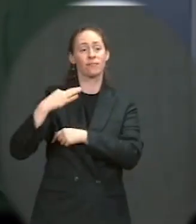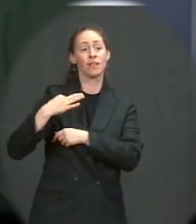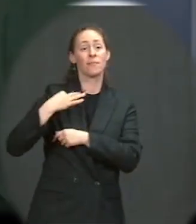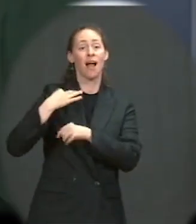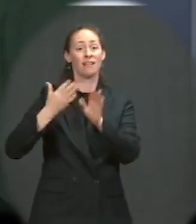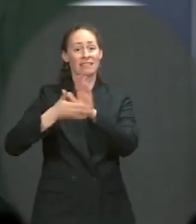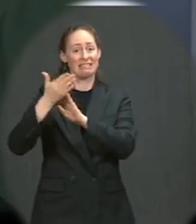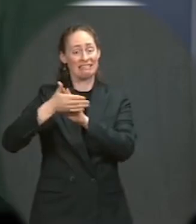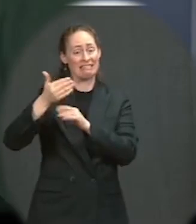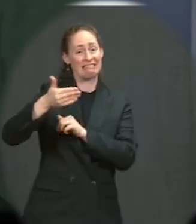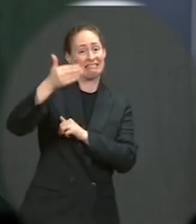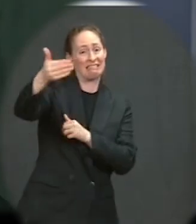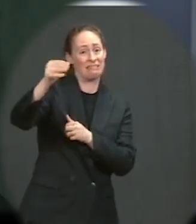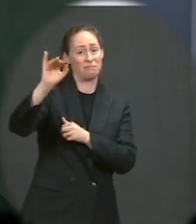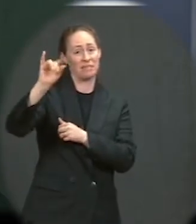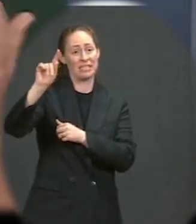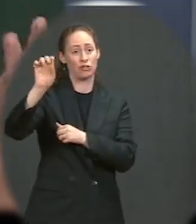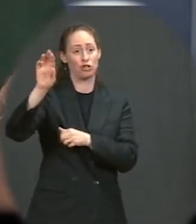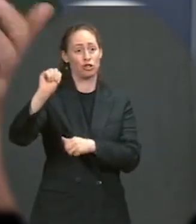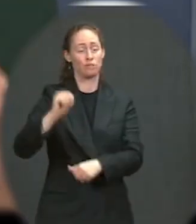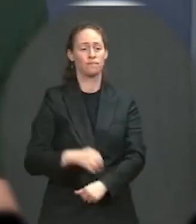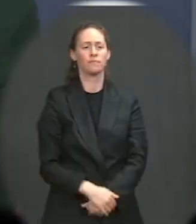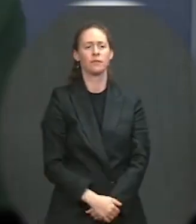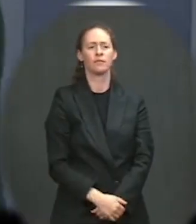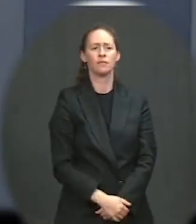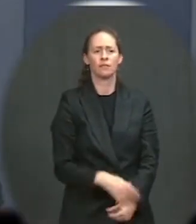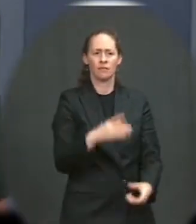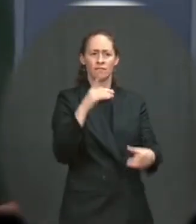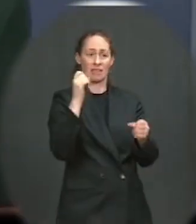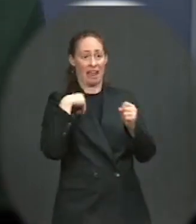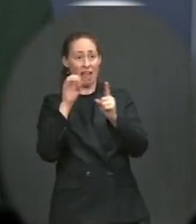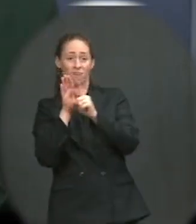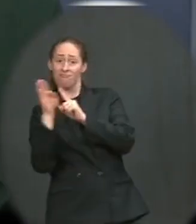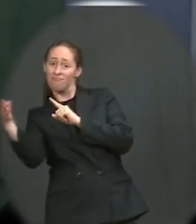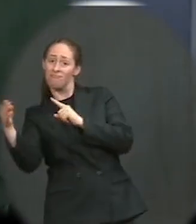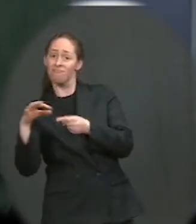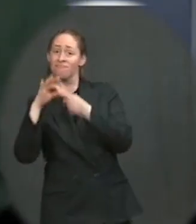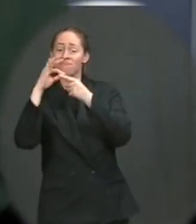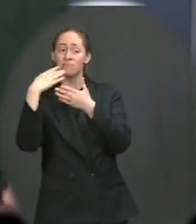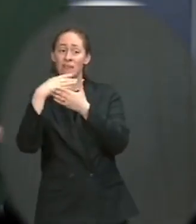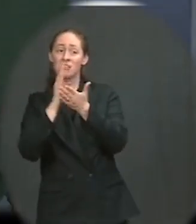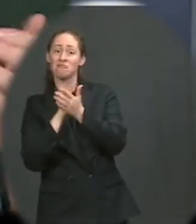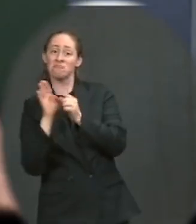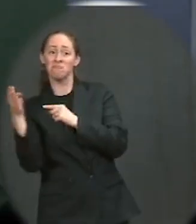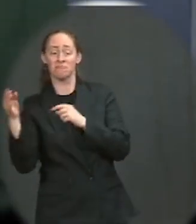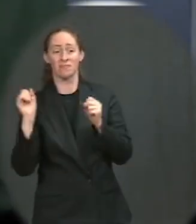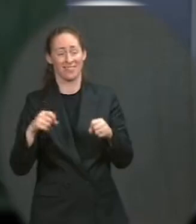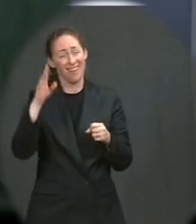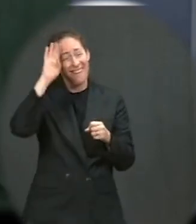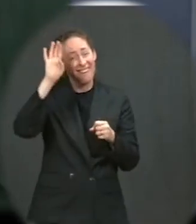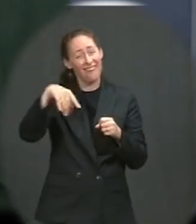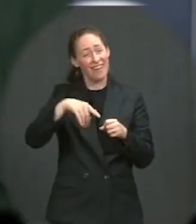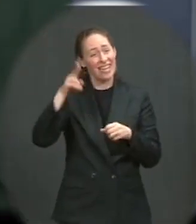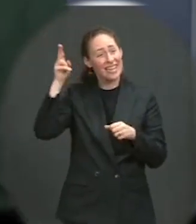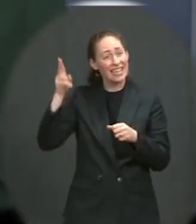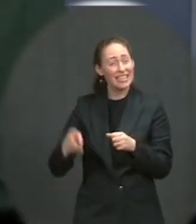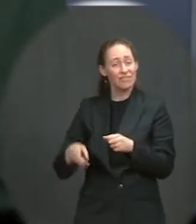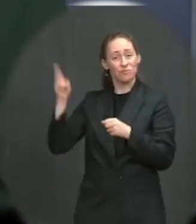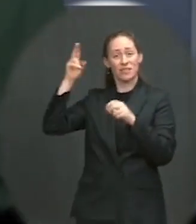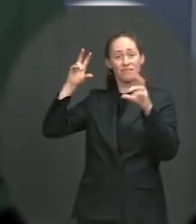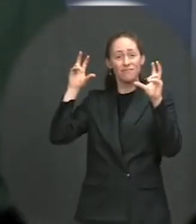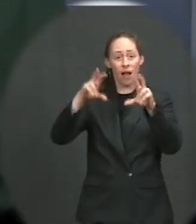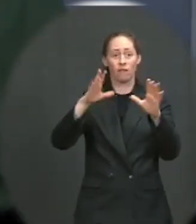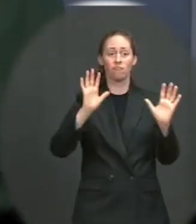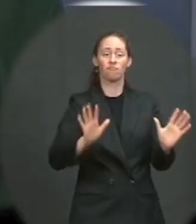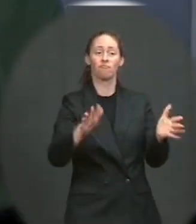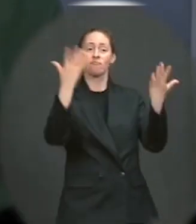budget reconciliation discussion and process. That's an historic investment in child care and community college and universal pre-K, a number